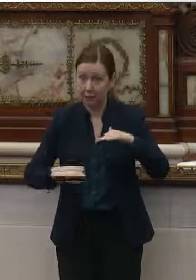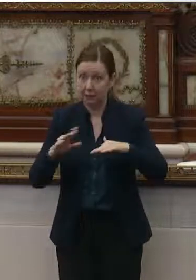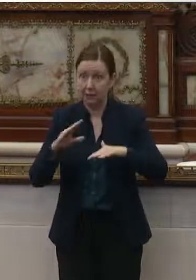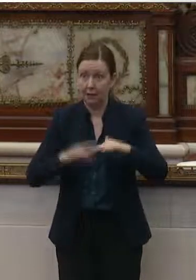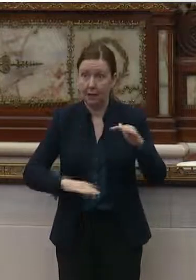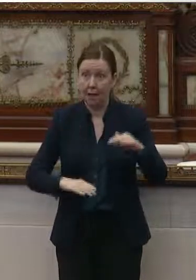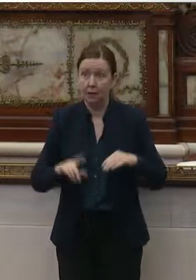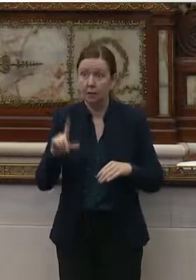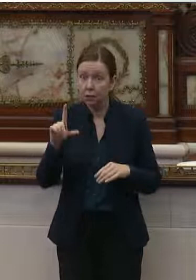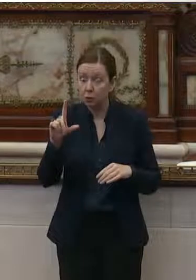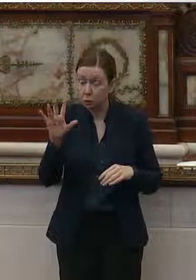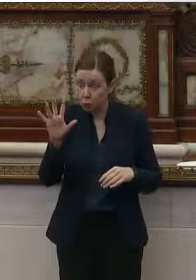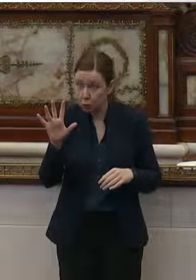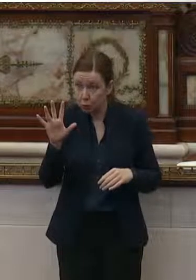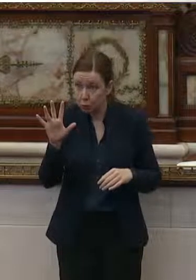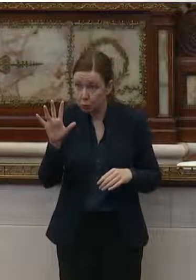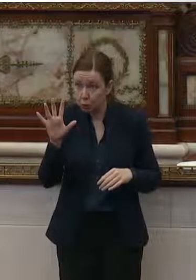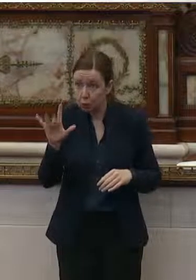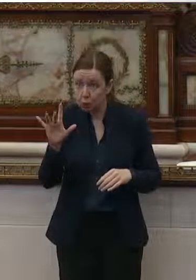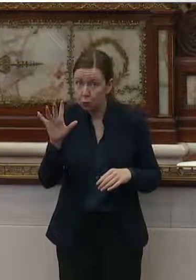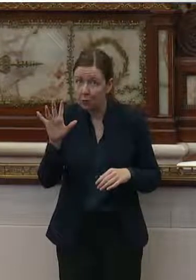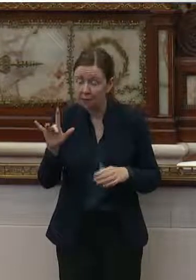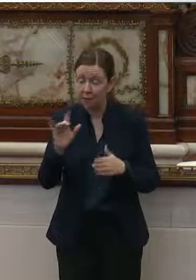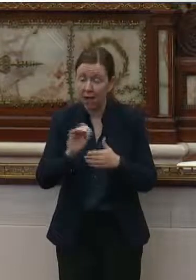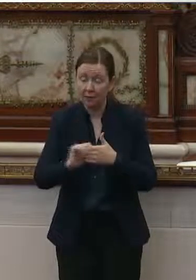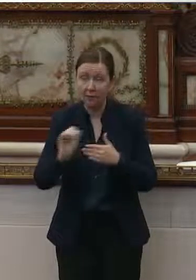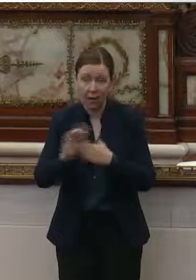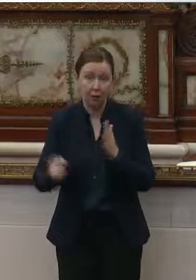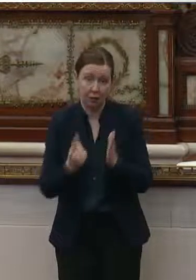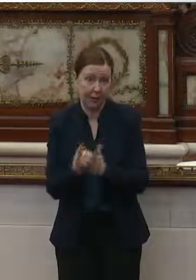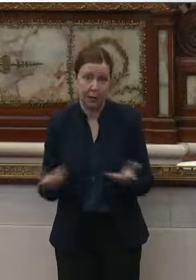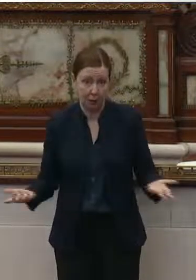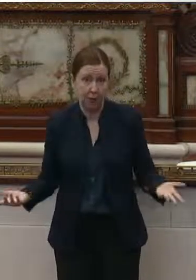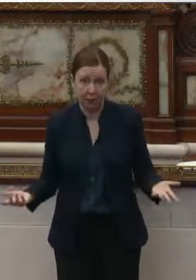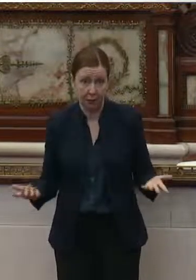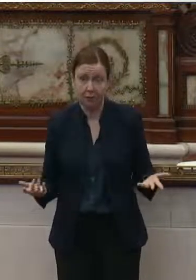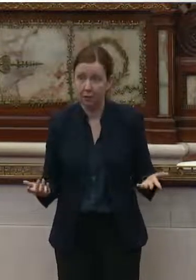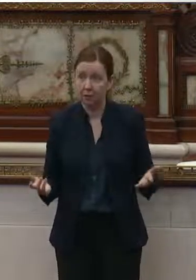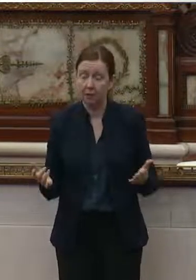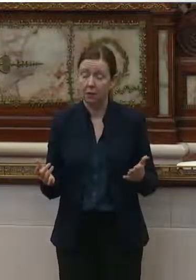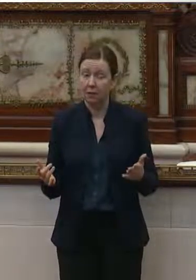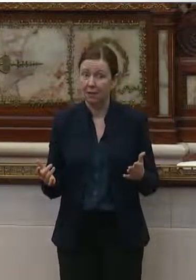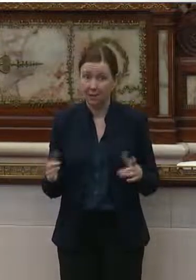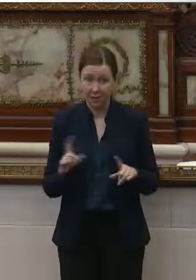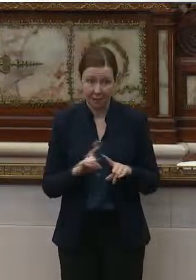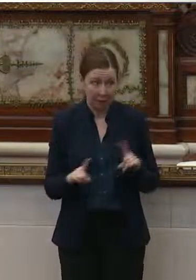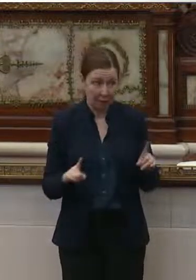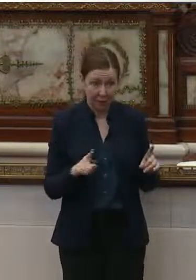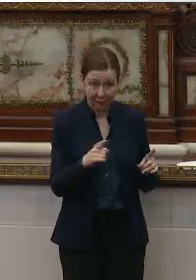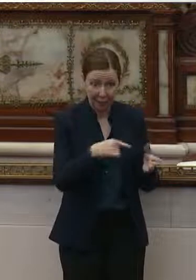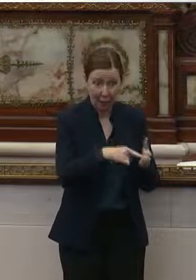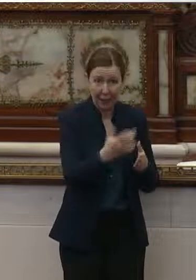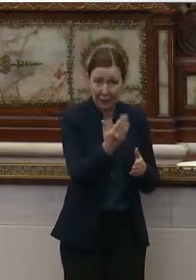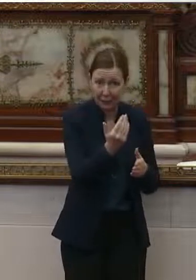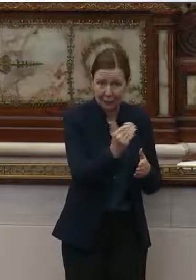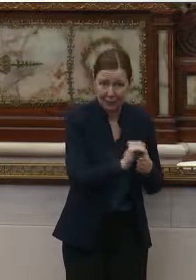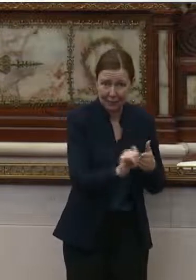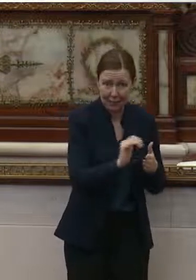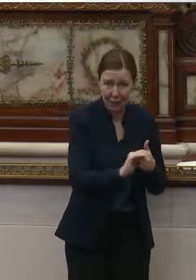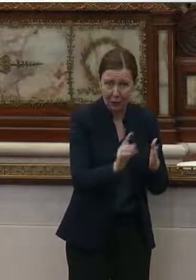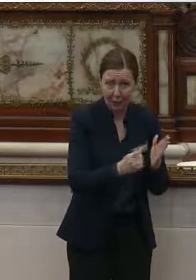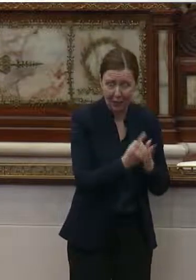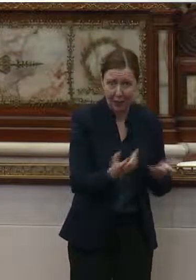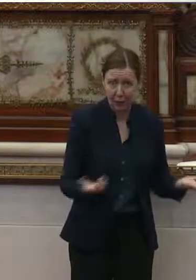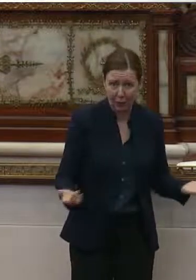$25 an hour, as opposed to the 15 that